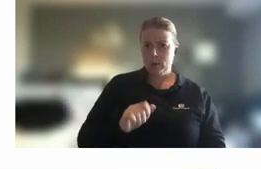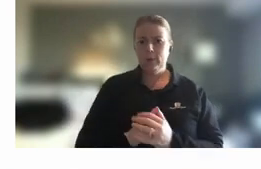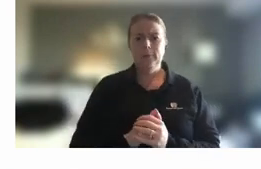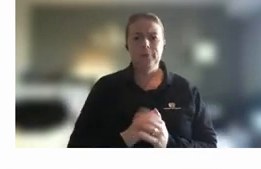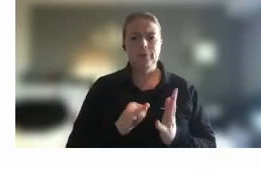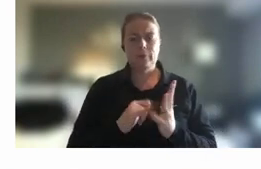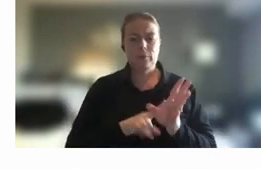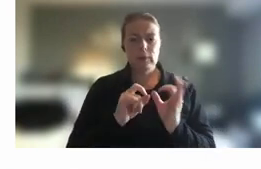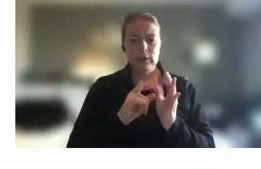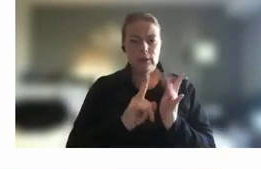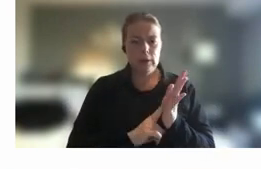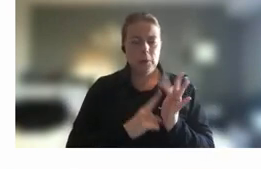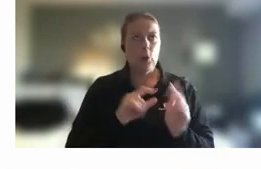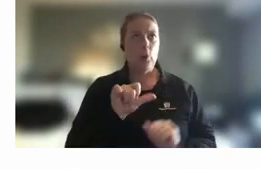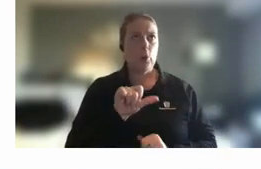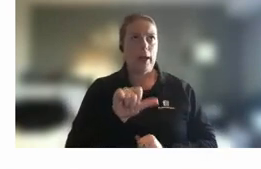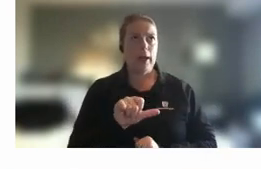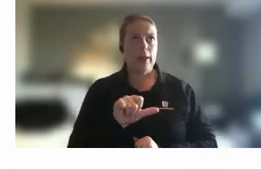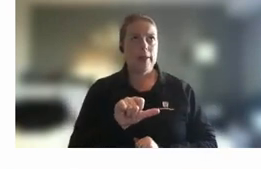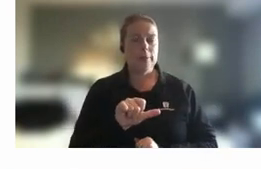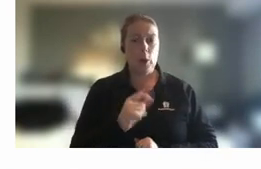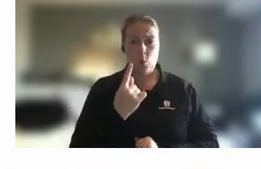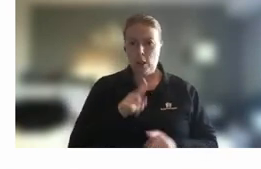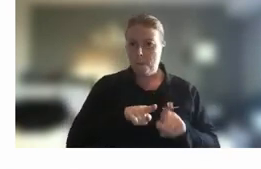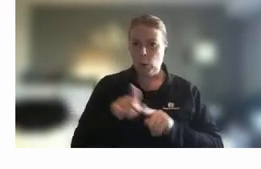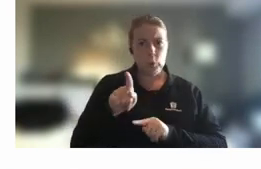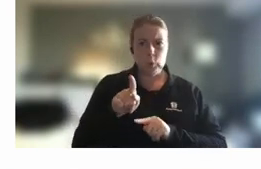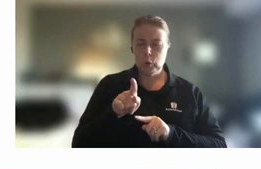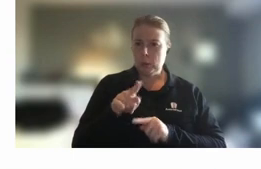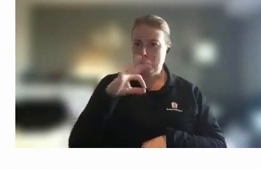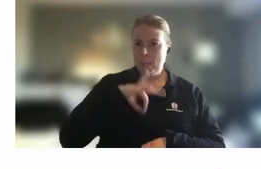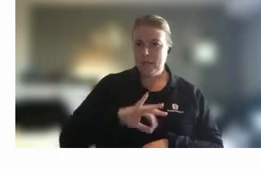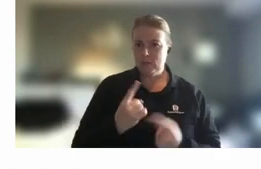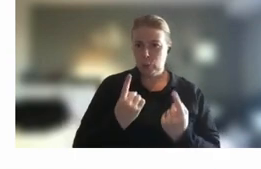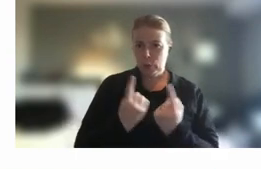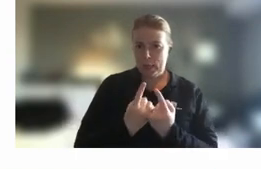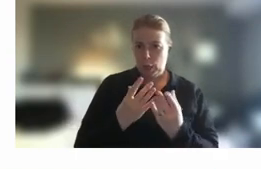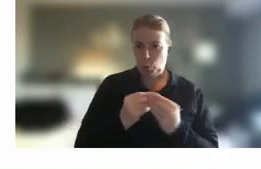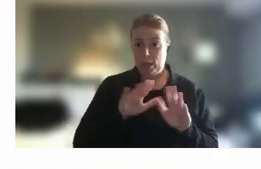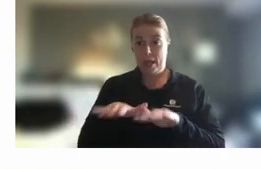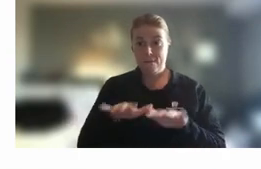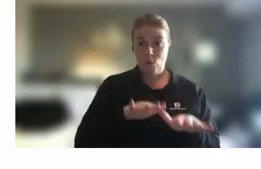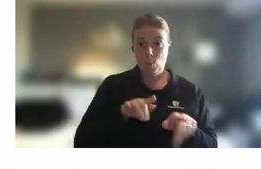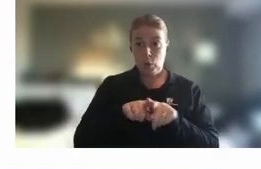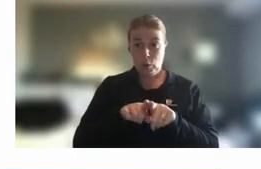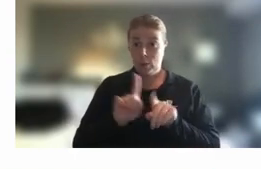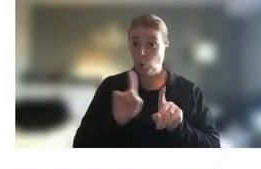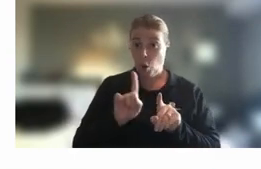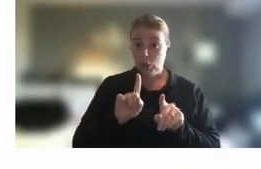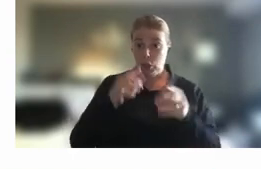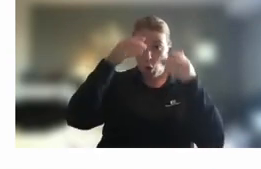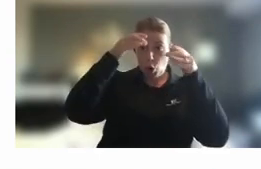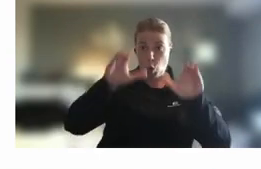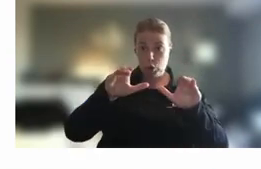things I wanted to draw out here so one of the most useful things that I've done um from an informal learning point of view is coaching um